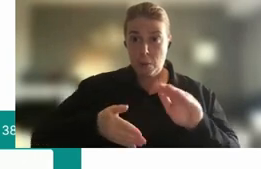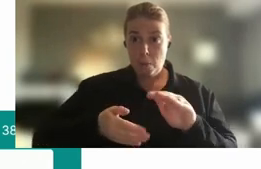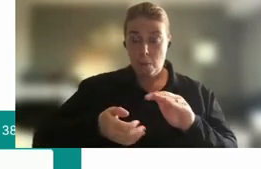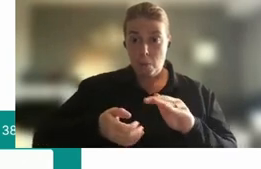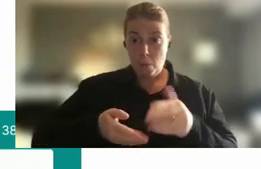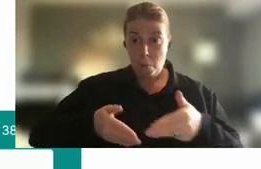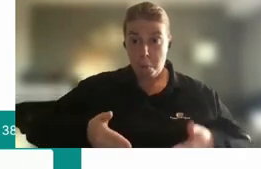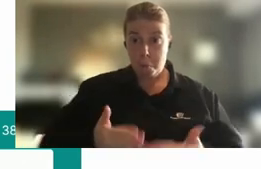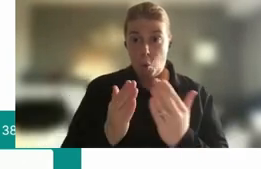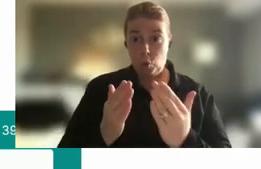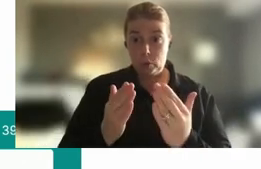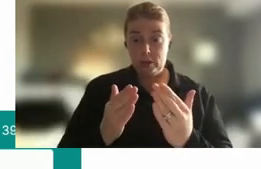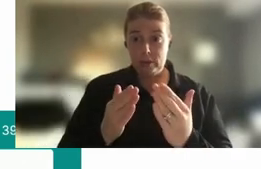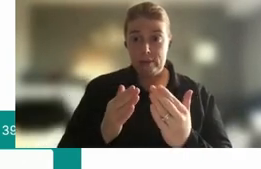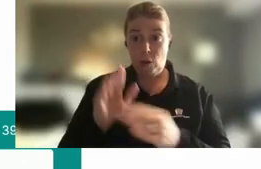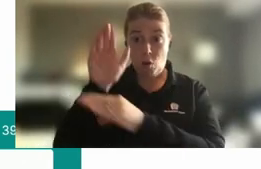tough one. No.